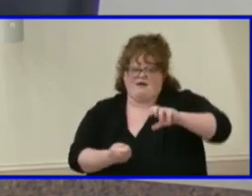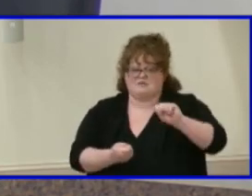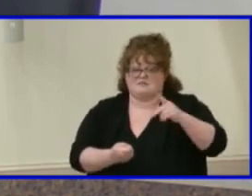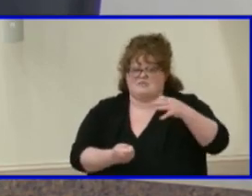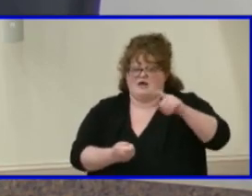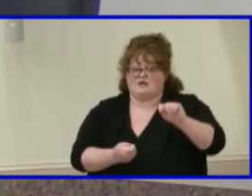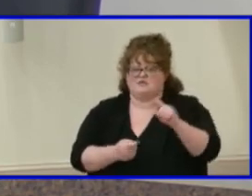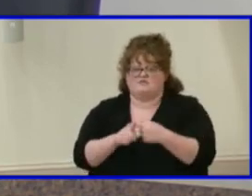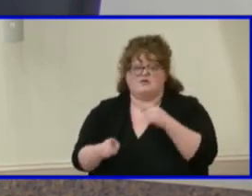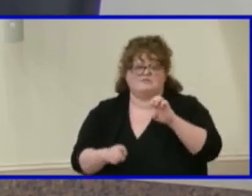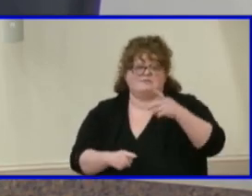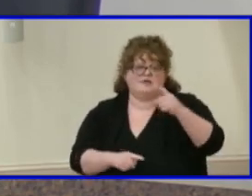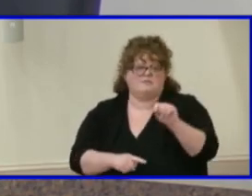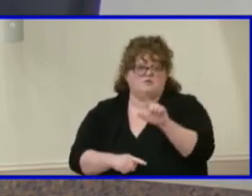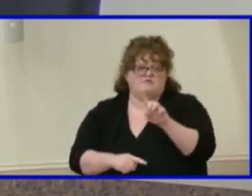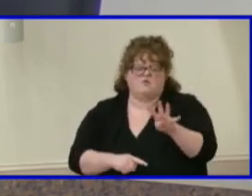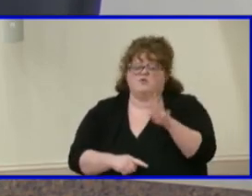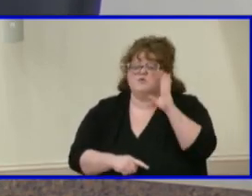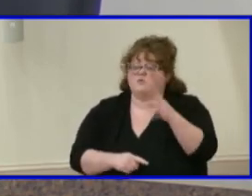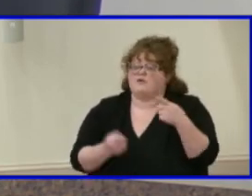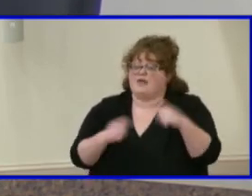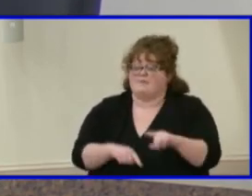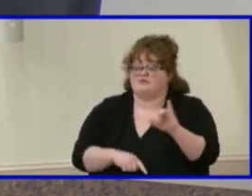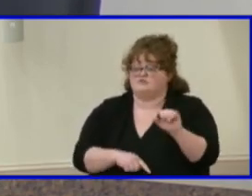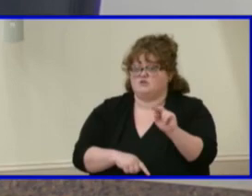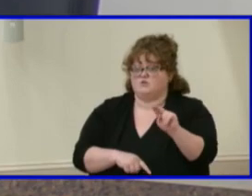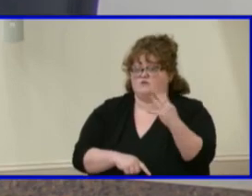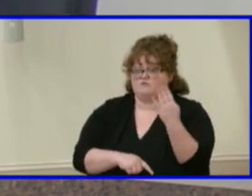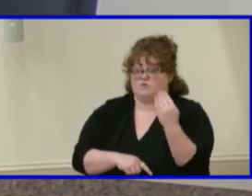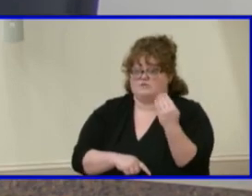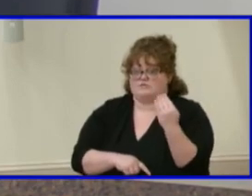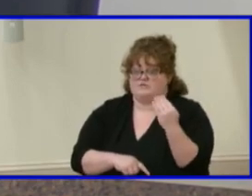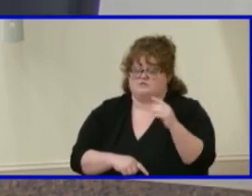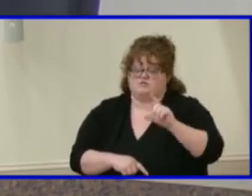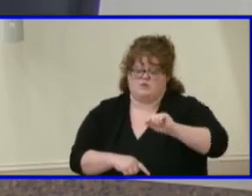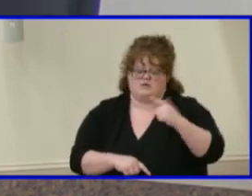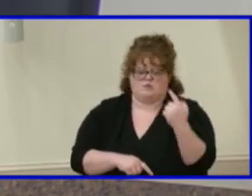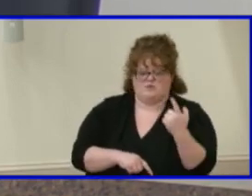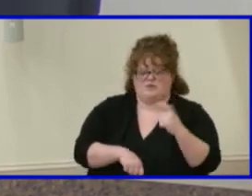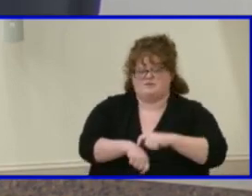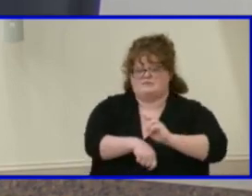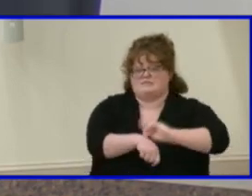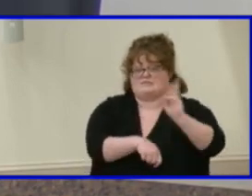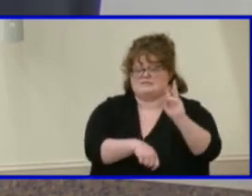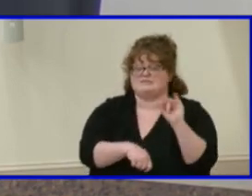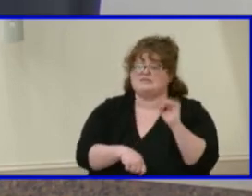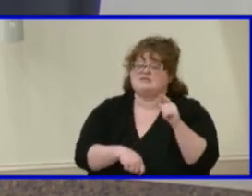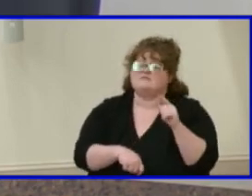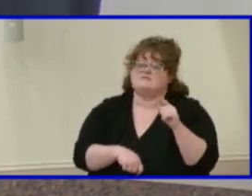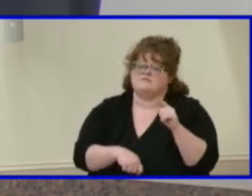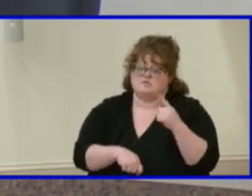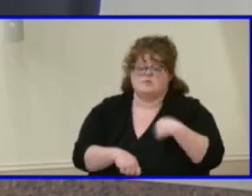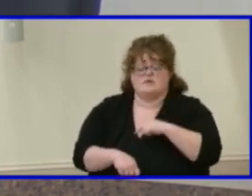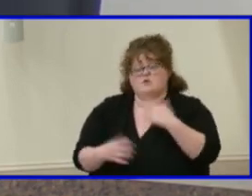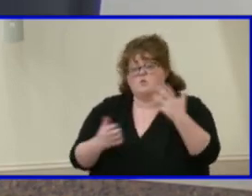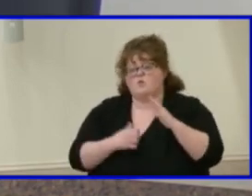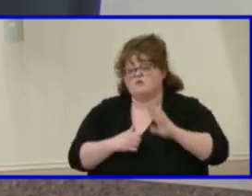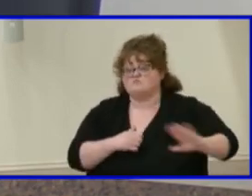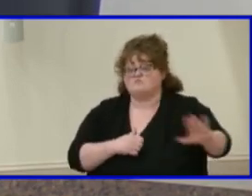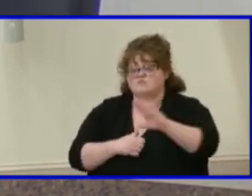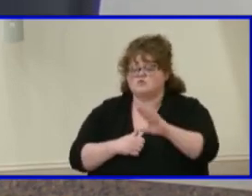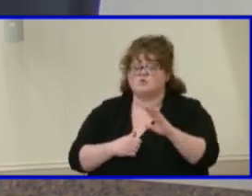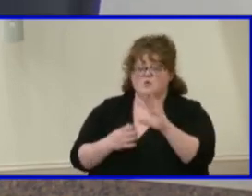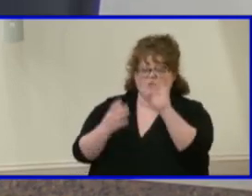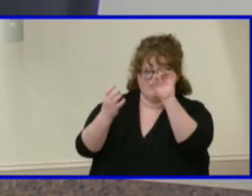for January 14th, 2021 at 6 p.m. To receive public input on two proposals focusing